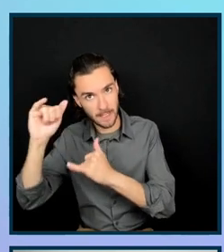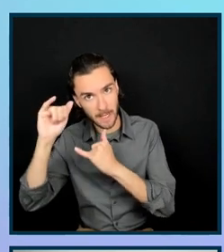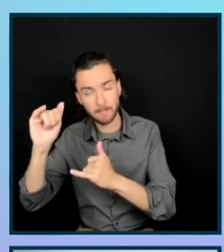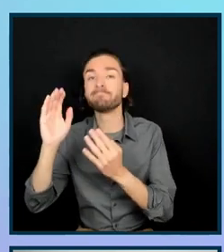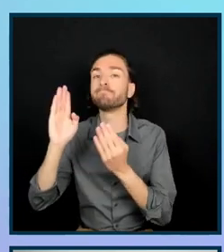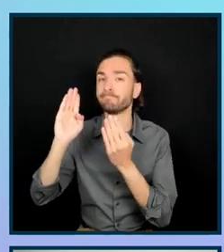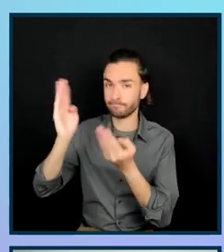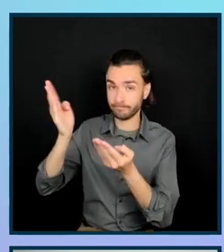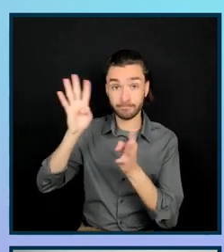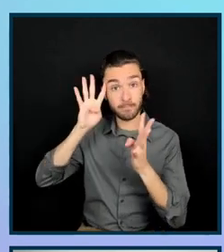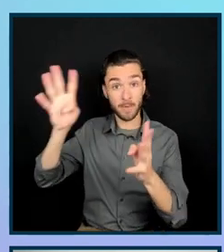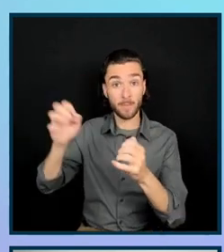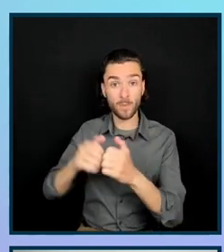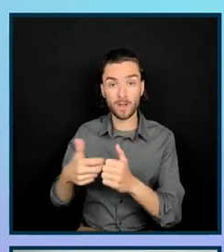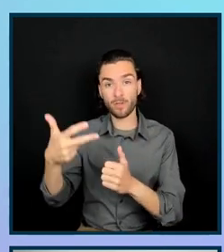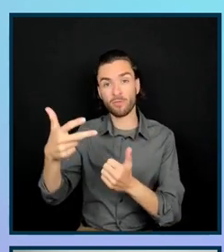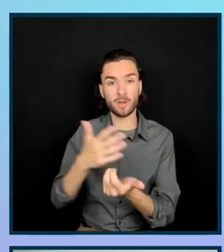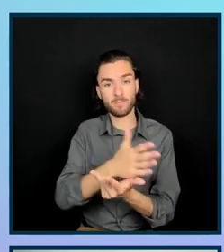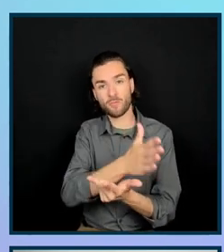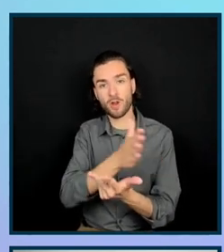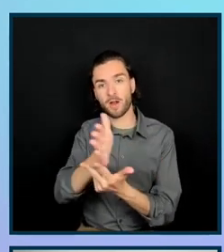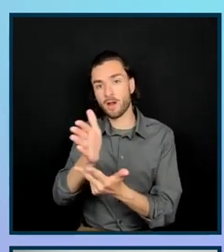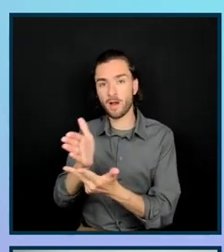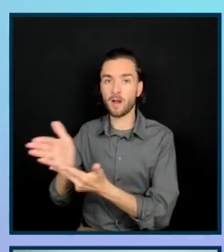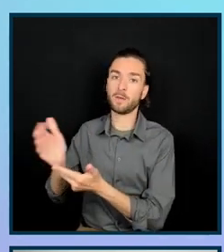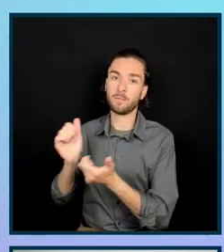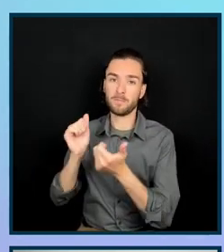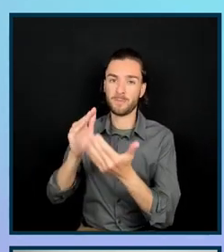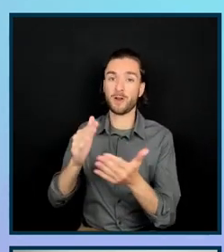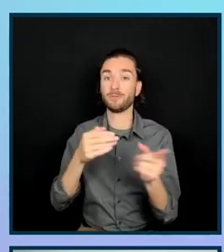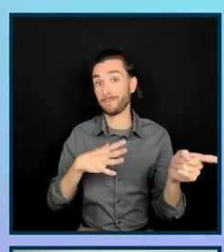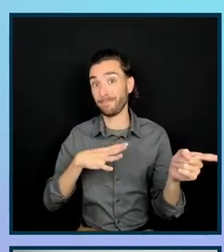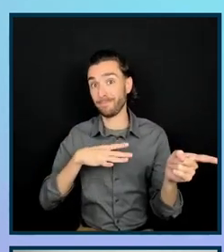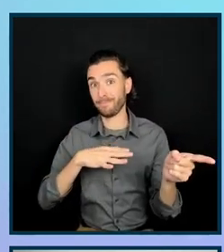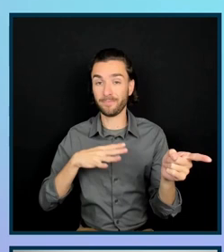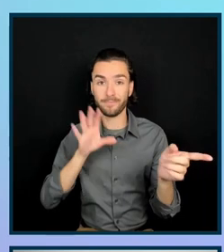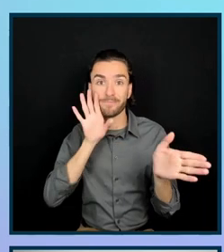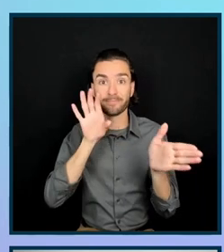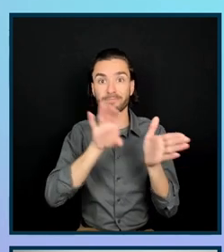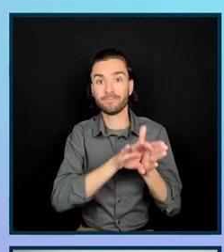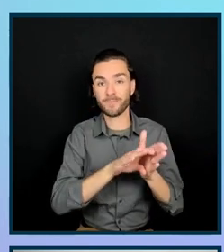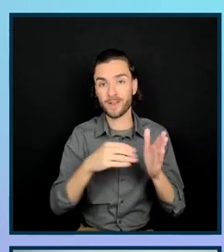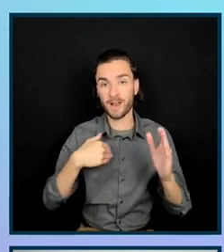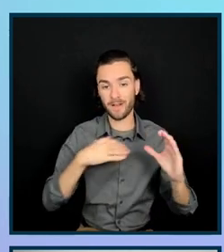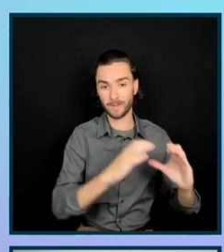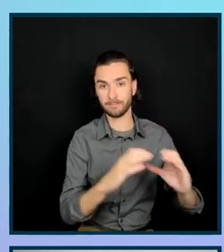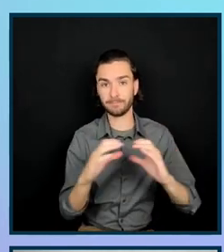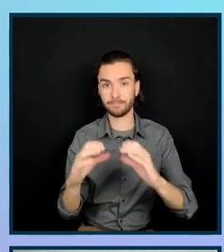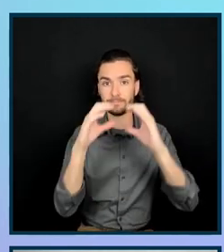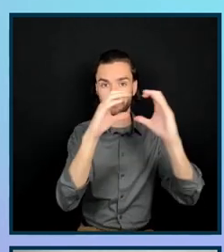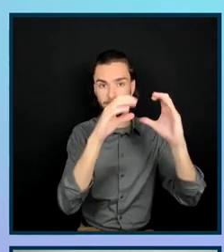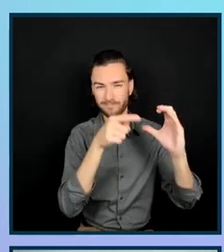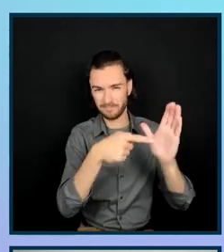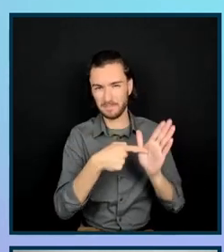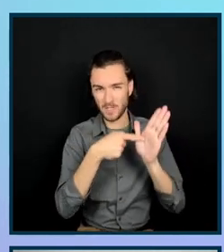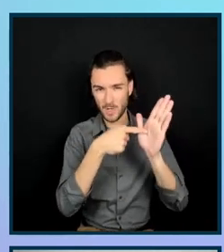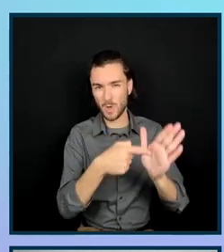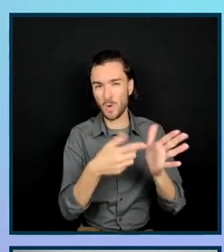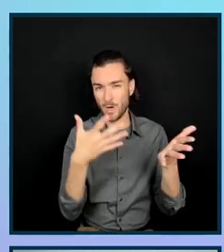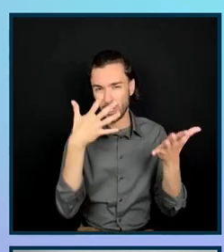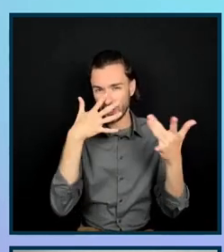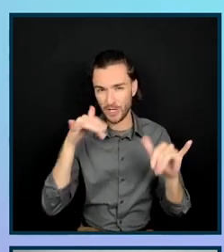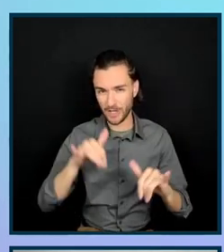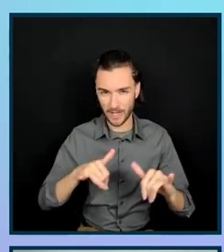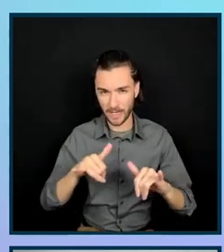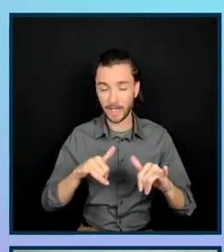three-pronged approach, which you can kind of see in this stylized Venn diagram on the left-hand side of the screen. And the